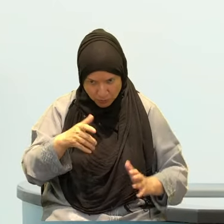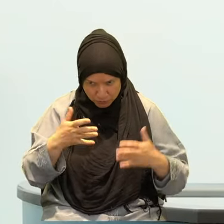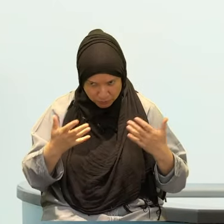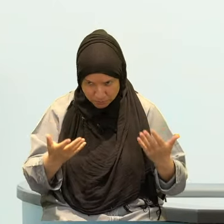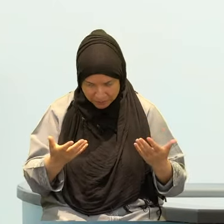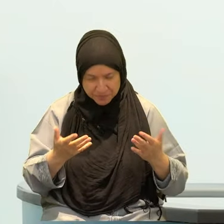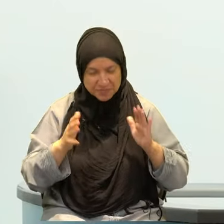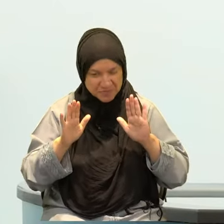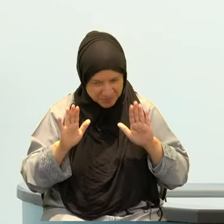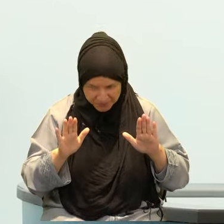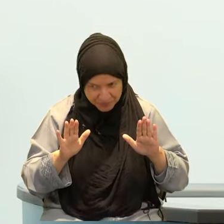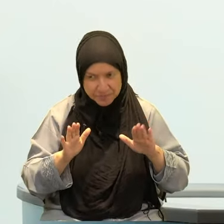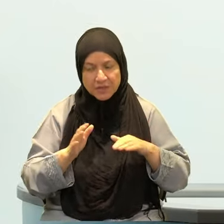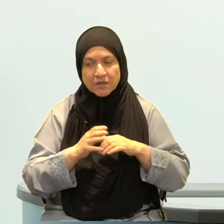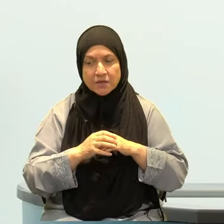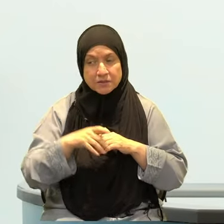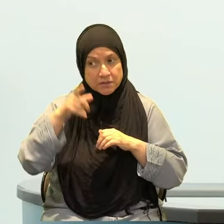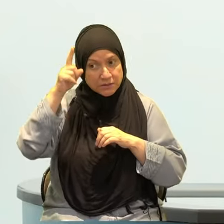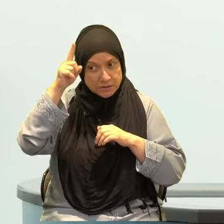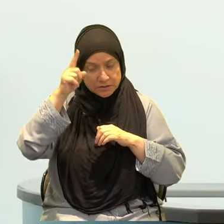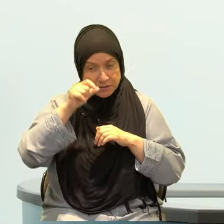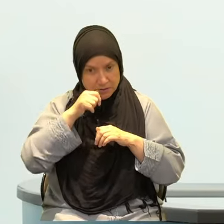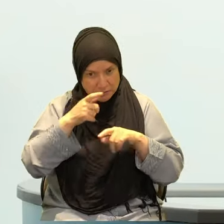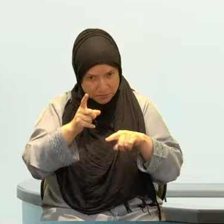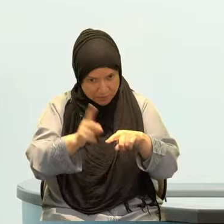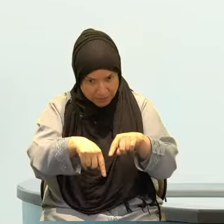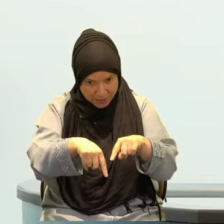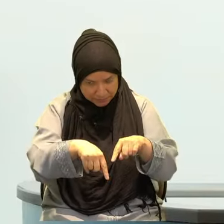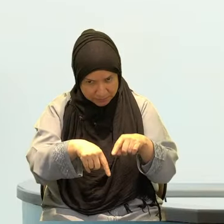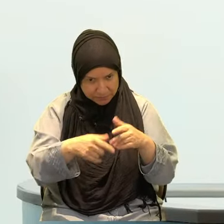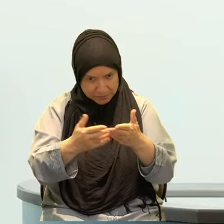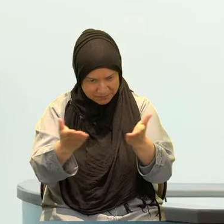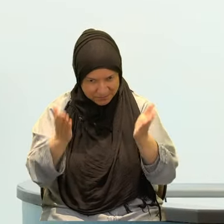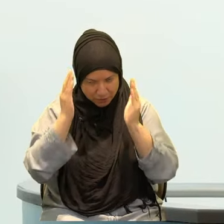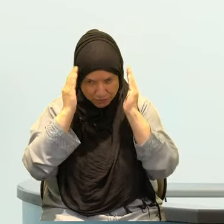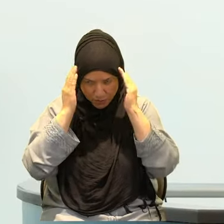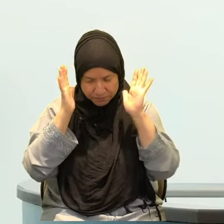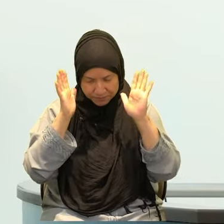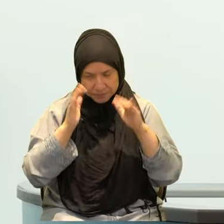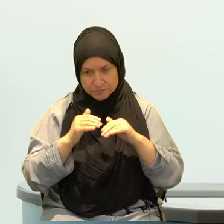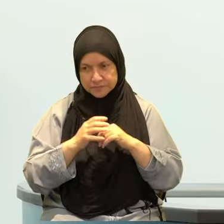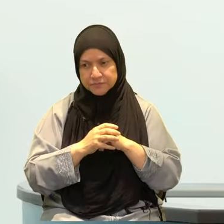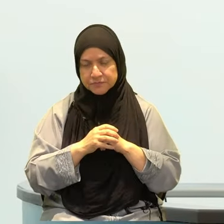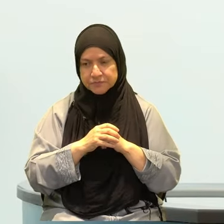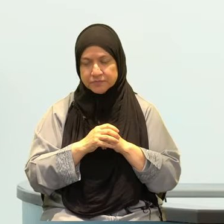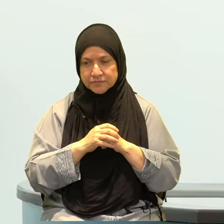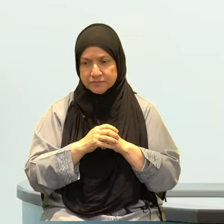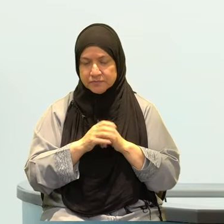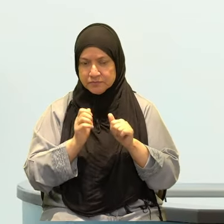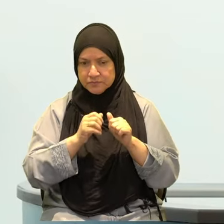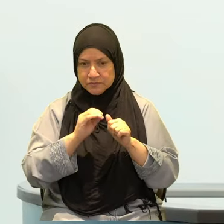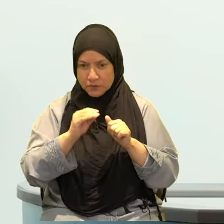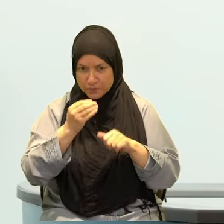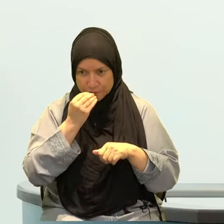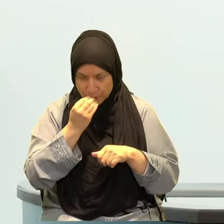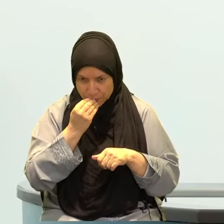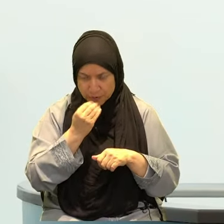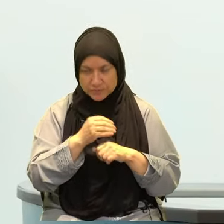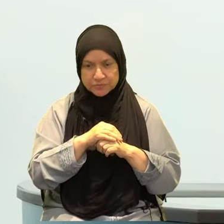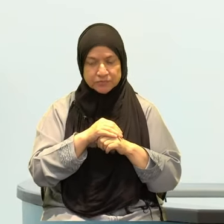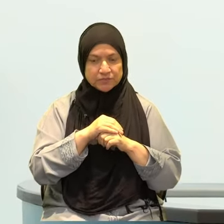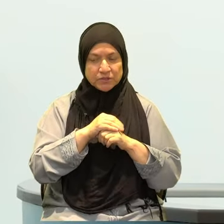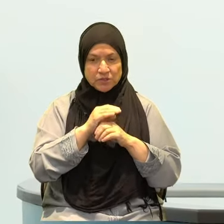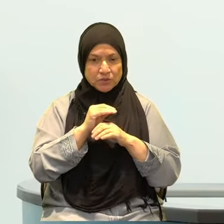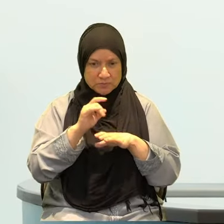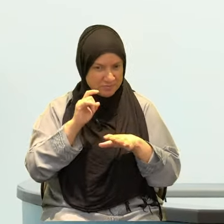If you're not removing it now, then laysa lillahi haja, Allah has no need of your fasting. If you're not even avoiding those things with your tongue now,